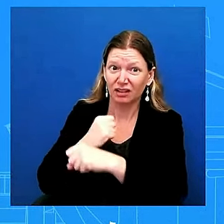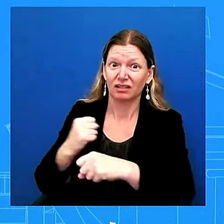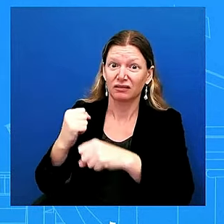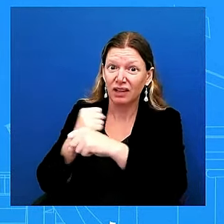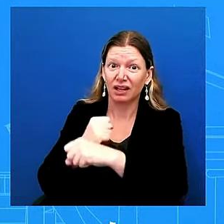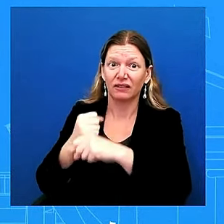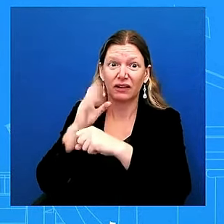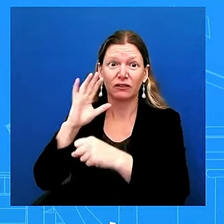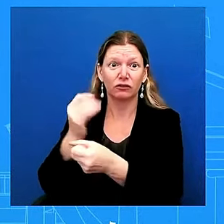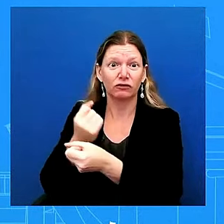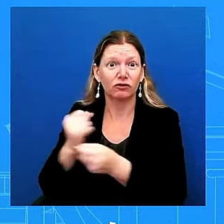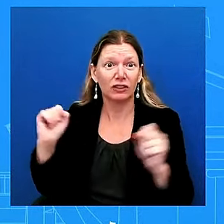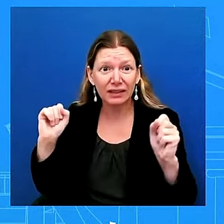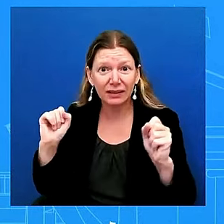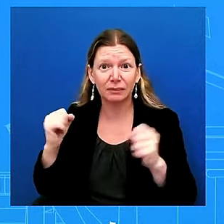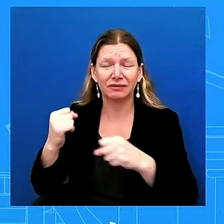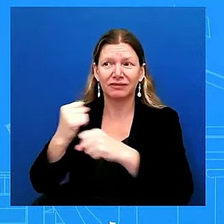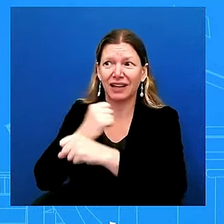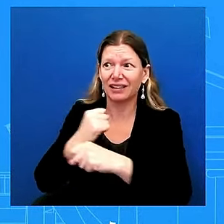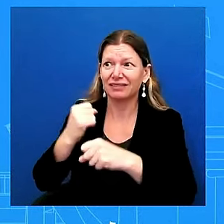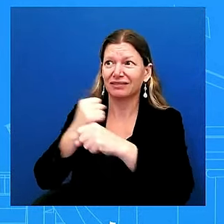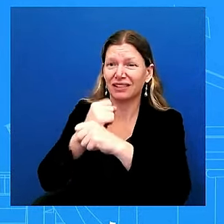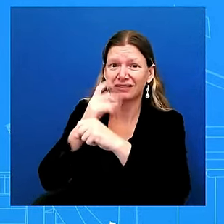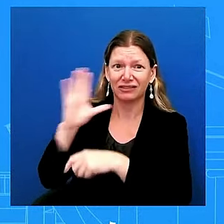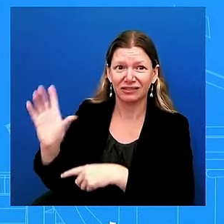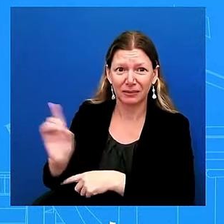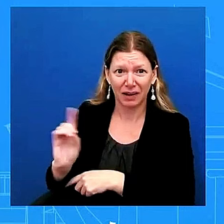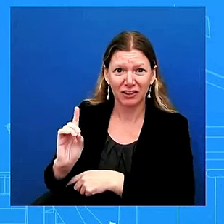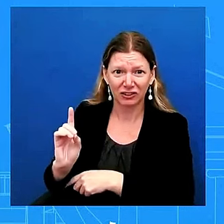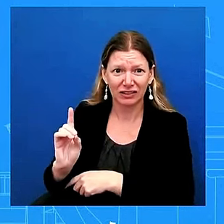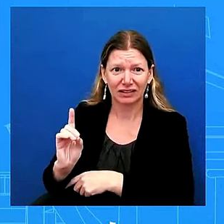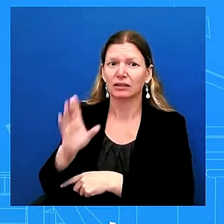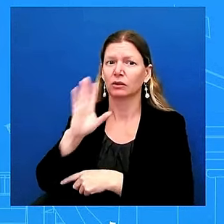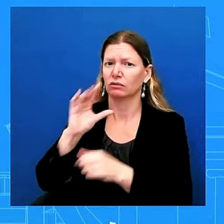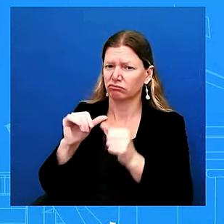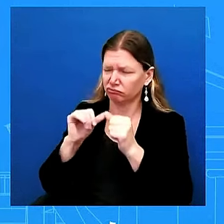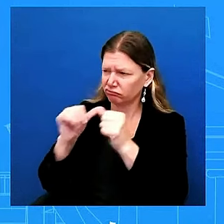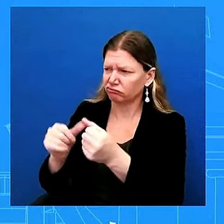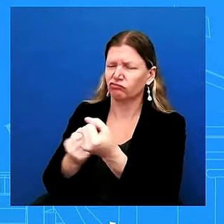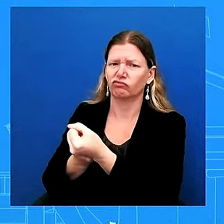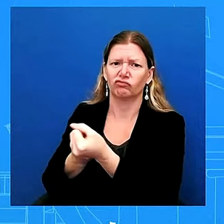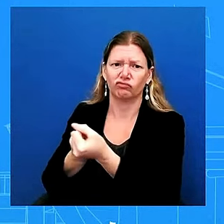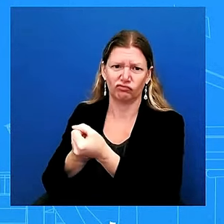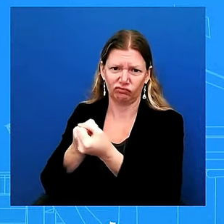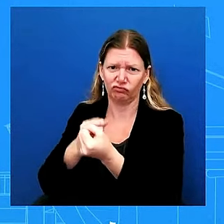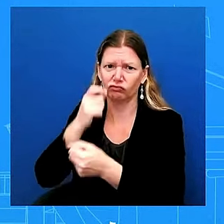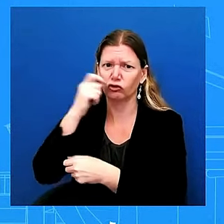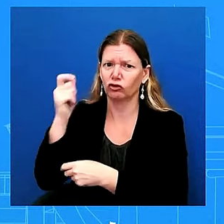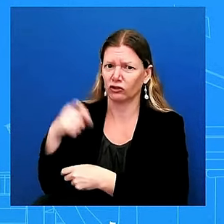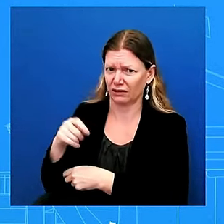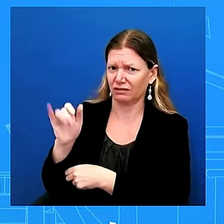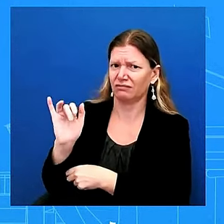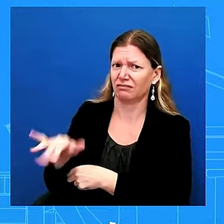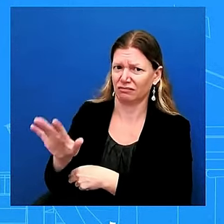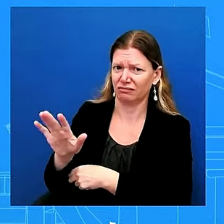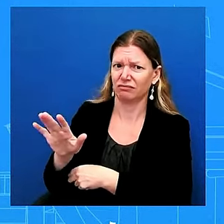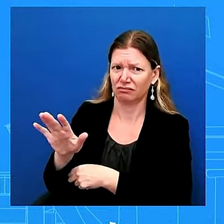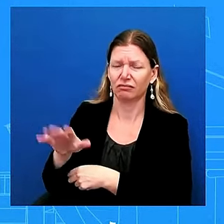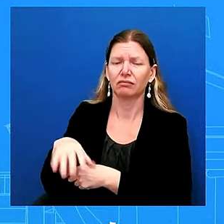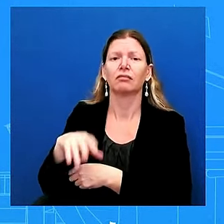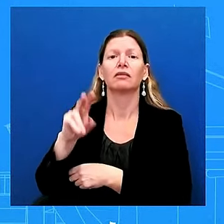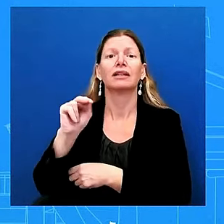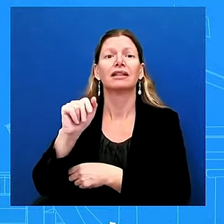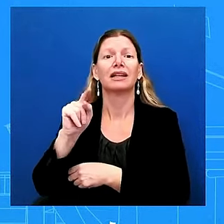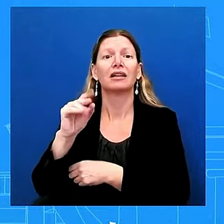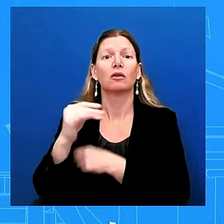which is something that we're going to continue to support ukraine and those uh those nato nato countries as well which is much stronger stronger